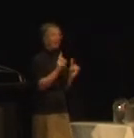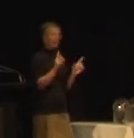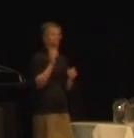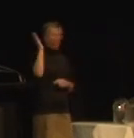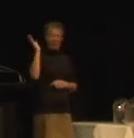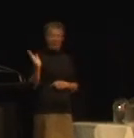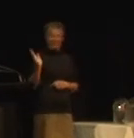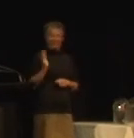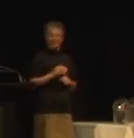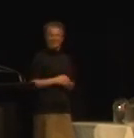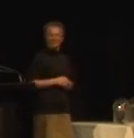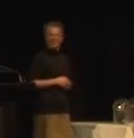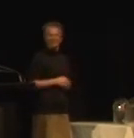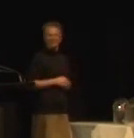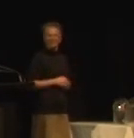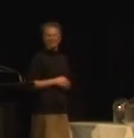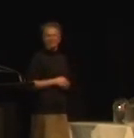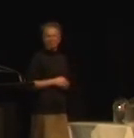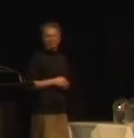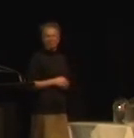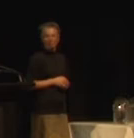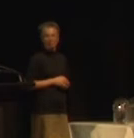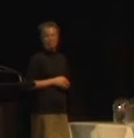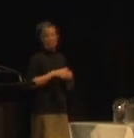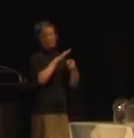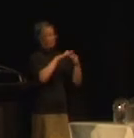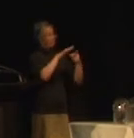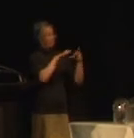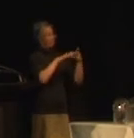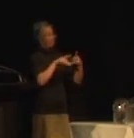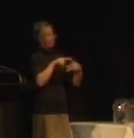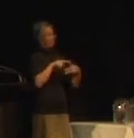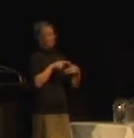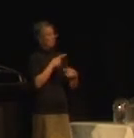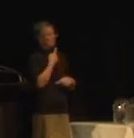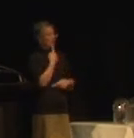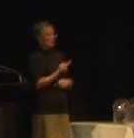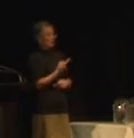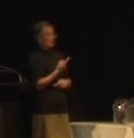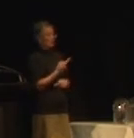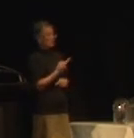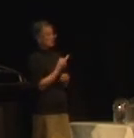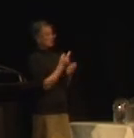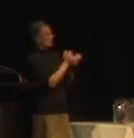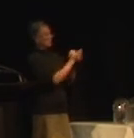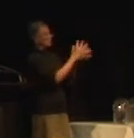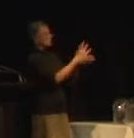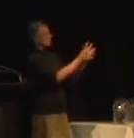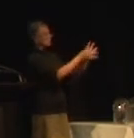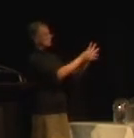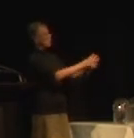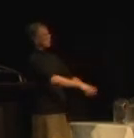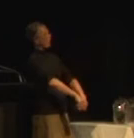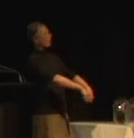So while having sign language interpretation available is really great, ideally